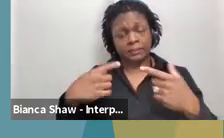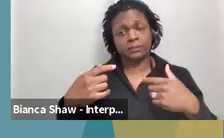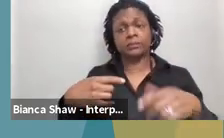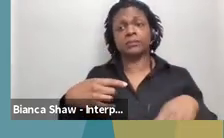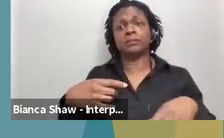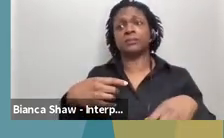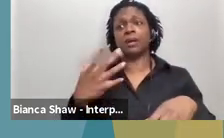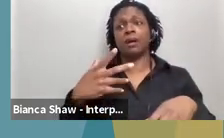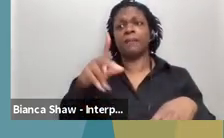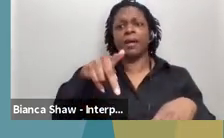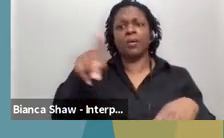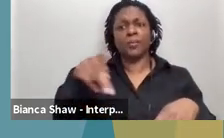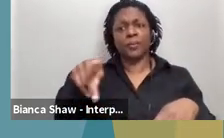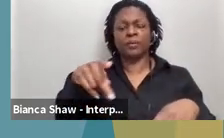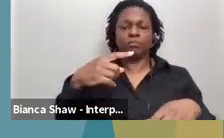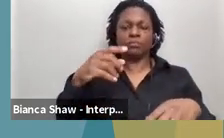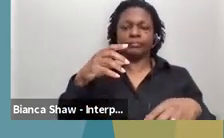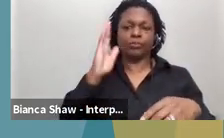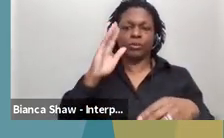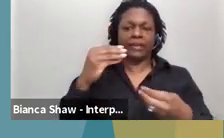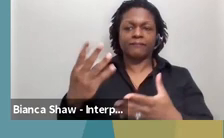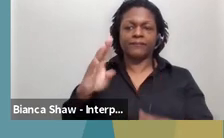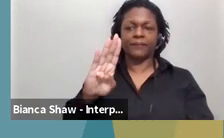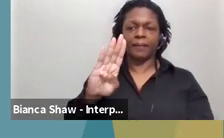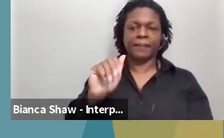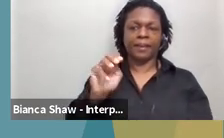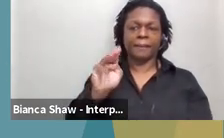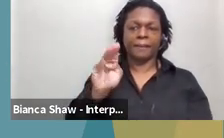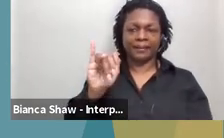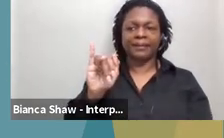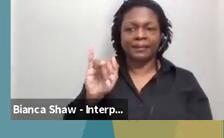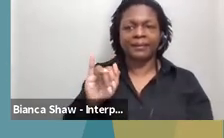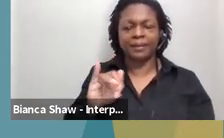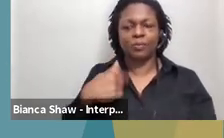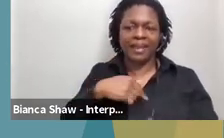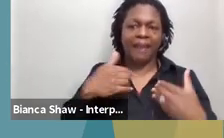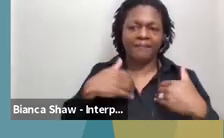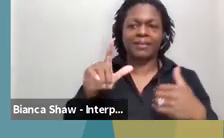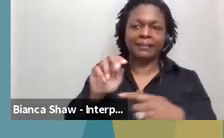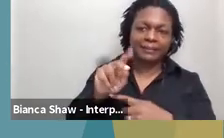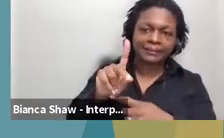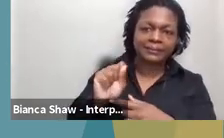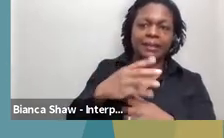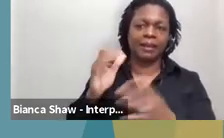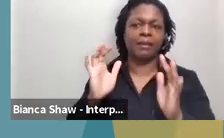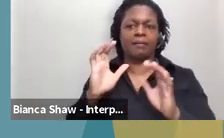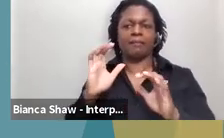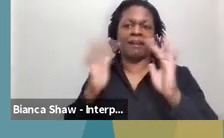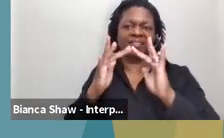these PowerPoint slides, because we have a lot of kind of links and contact information. So we'll be sharing that.